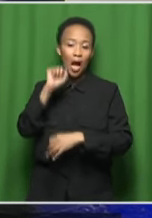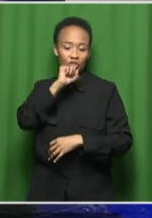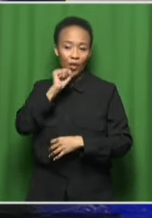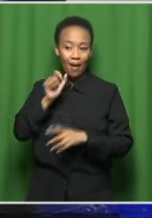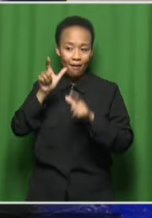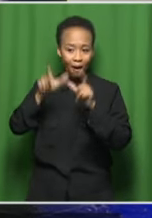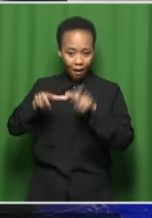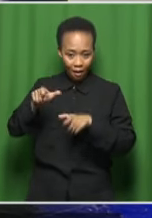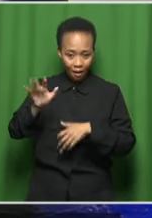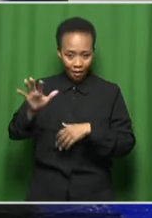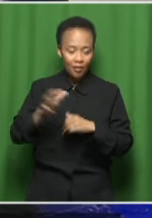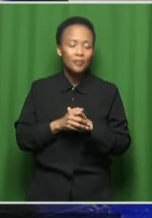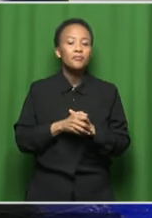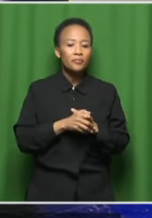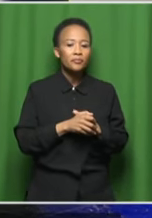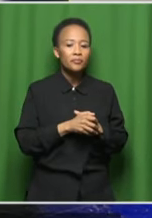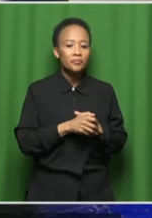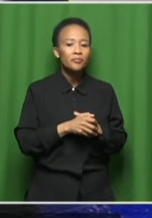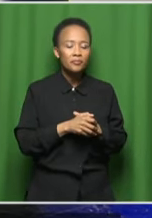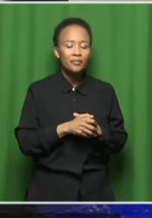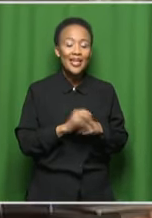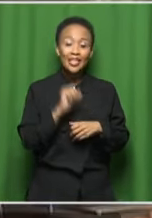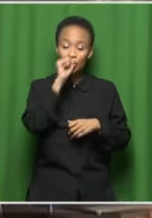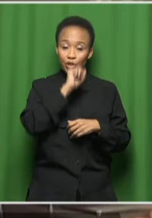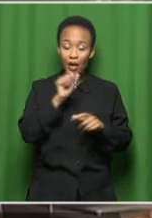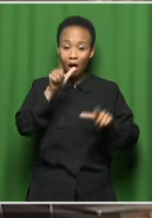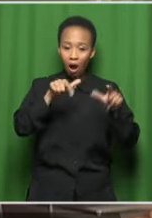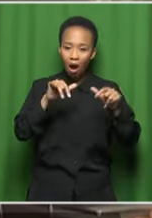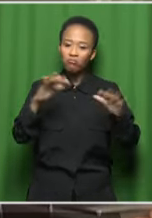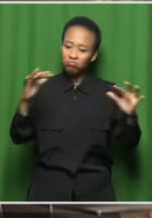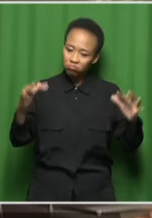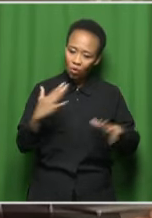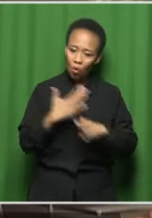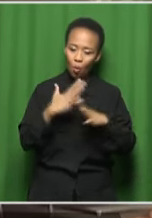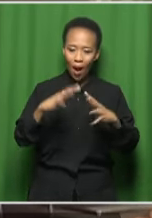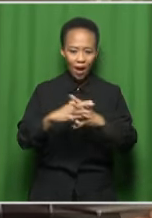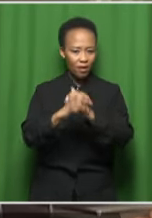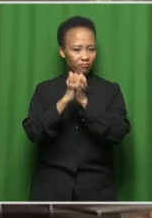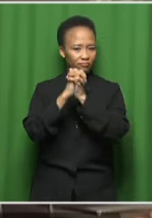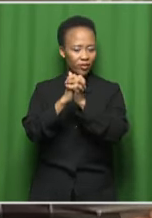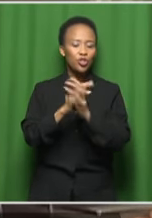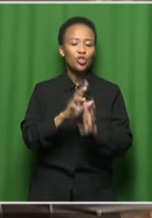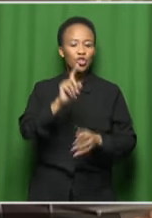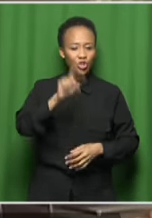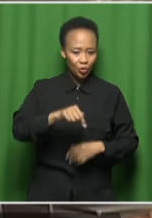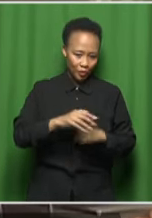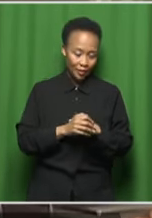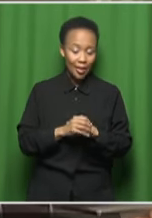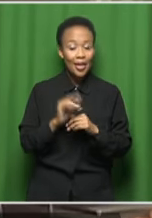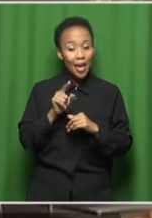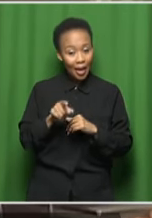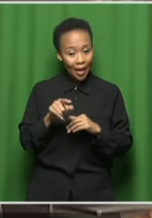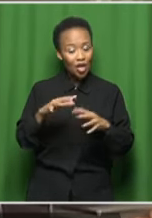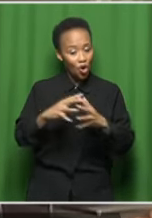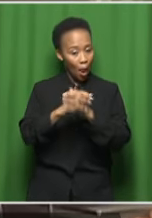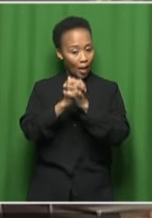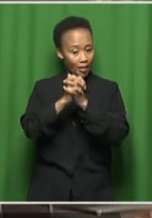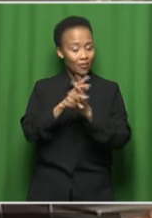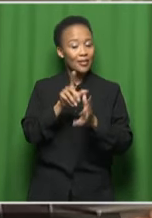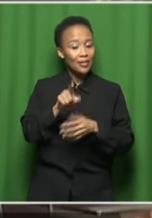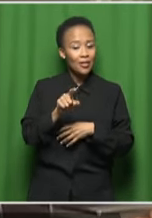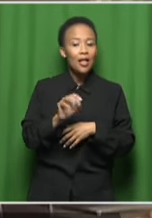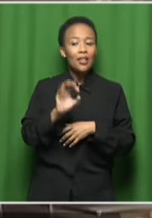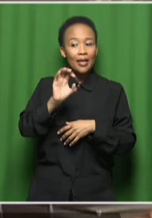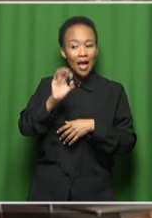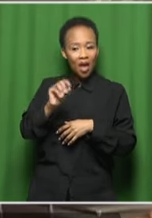I think artists work together. This is another instance of the collectivity which lies at the core of